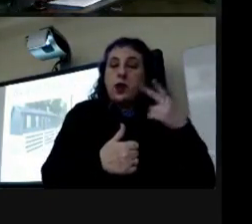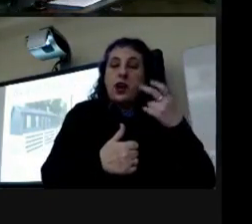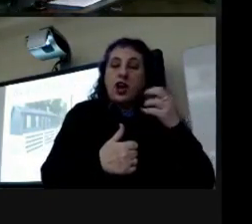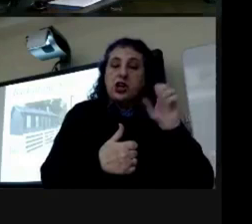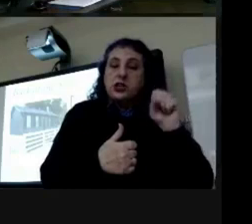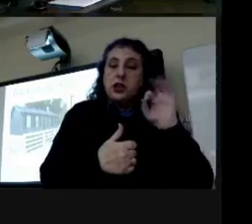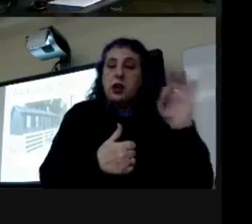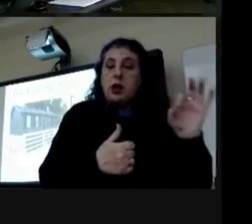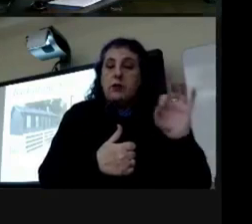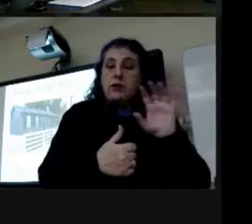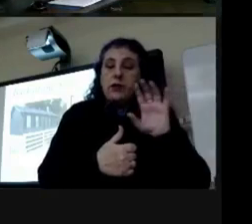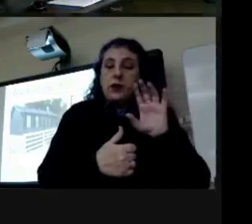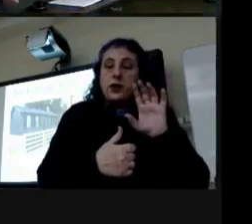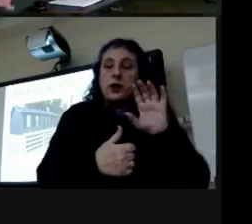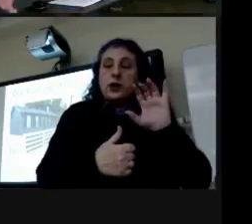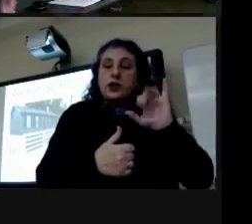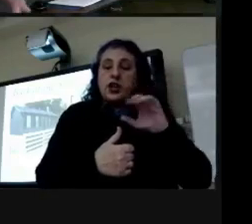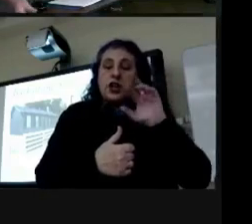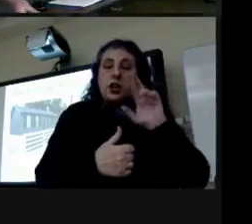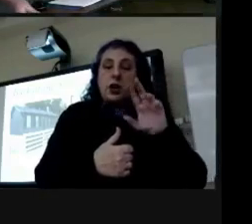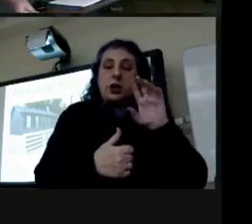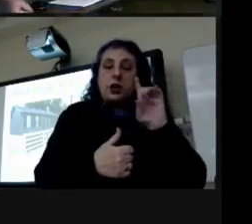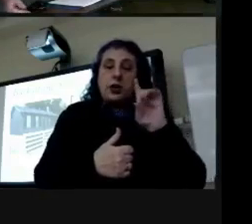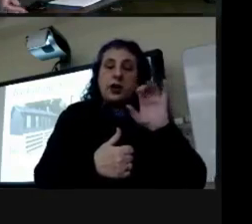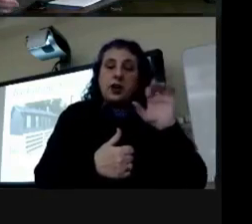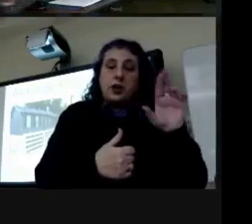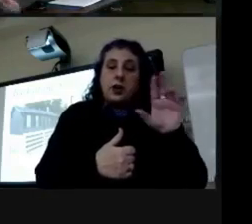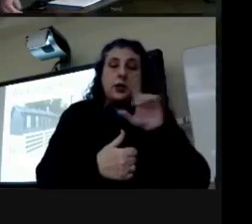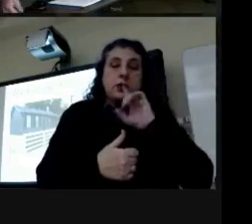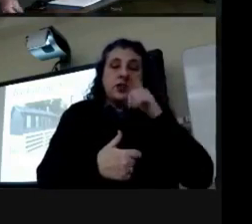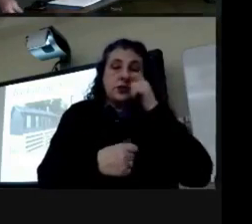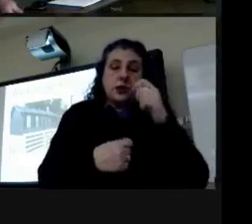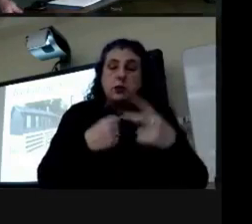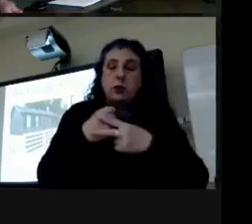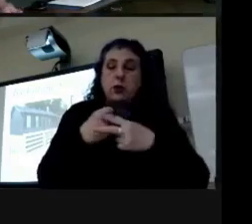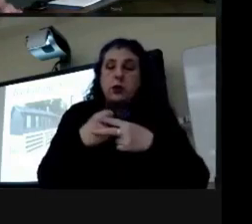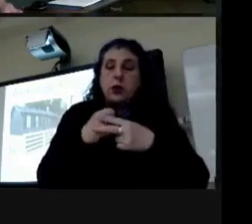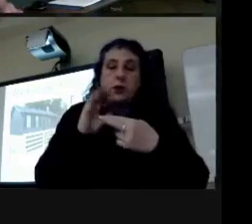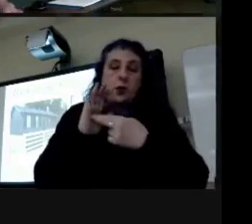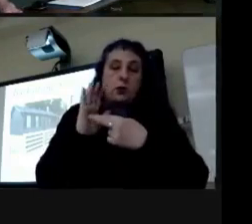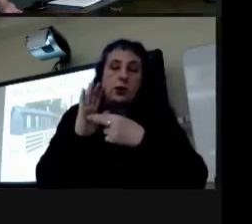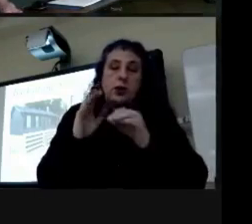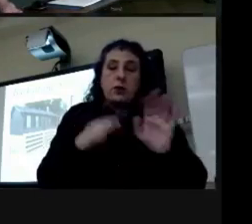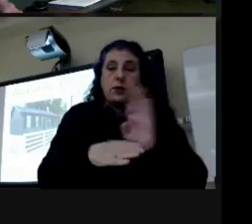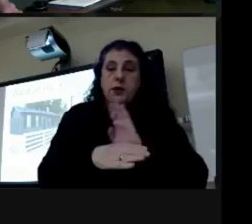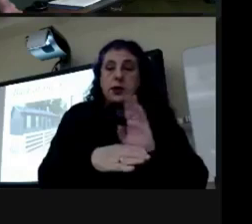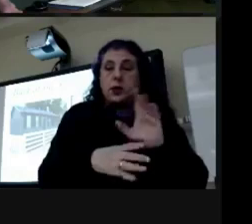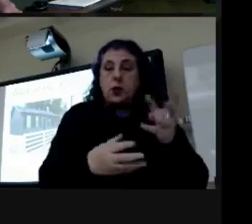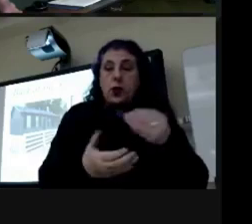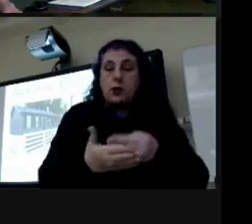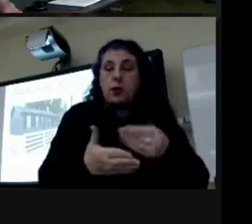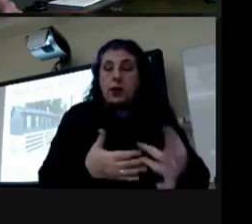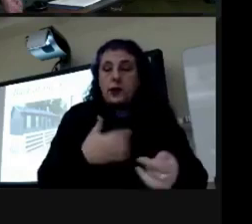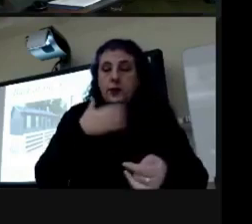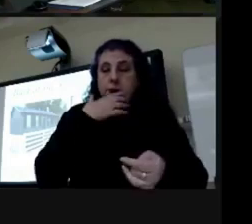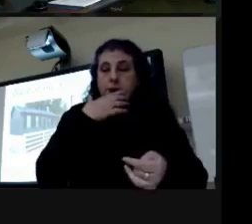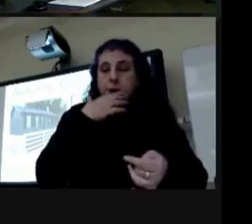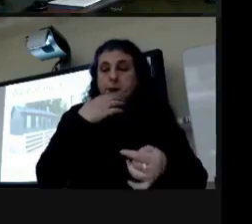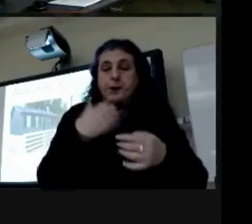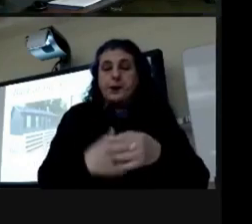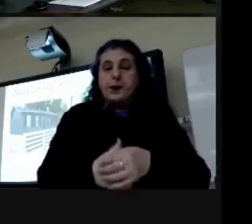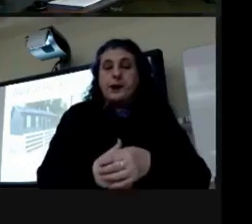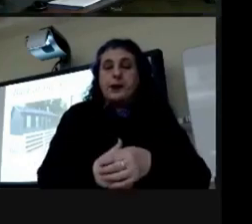diller um and he was very interested in preserving the reputation of the business because he intended to buy it um